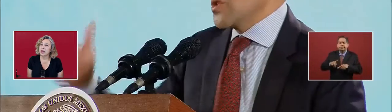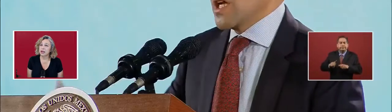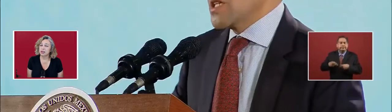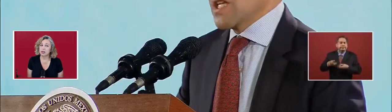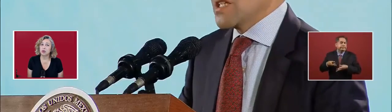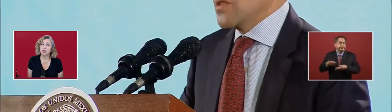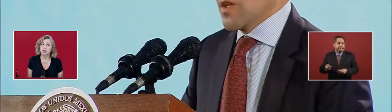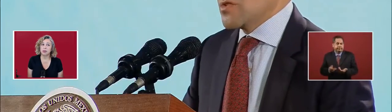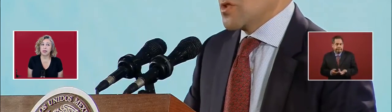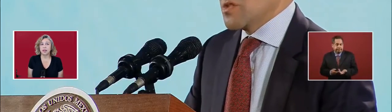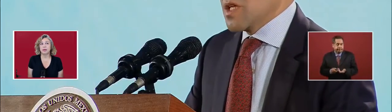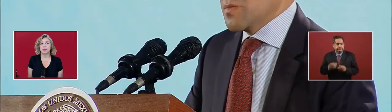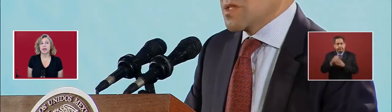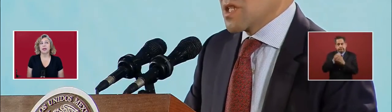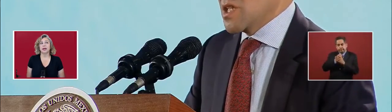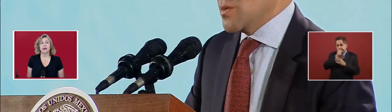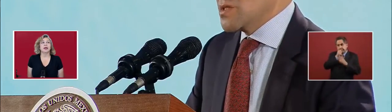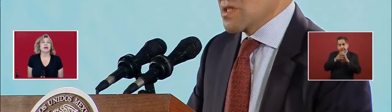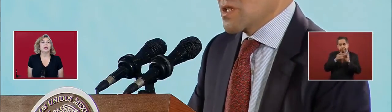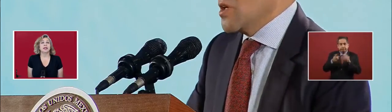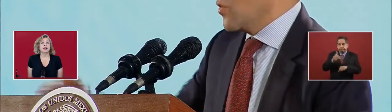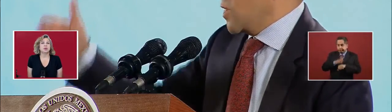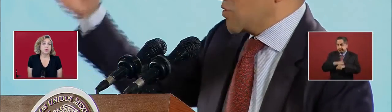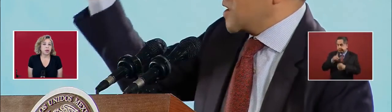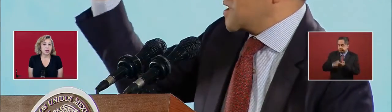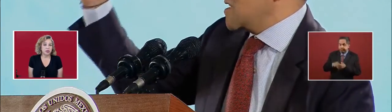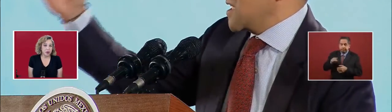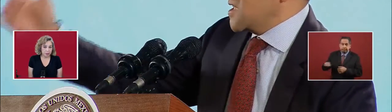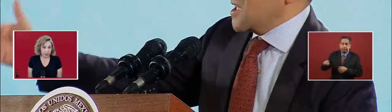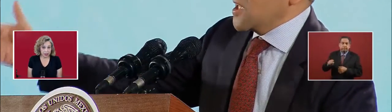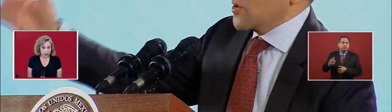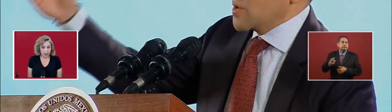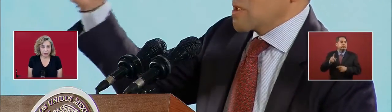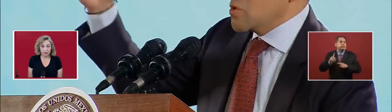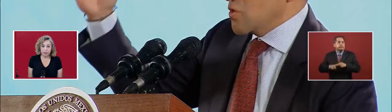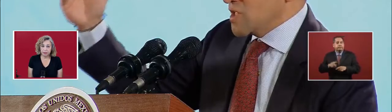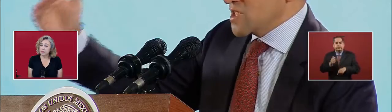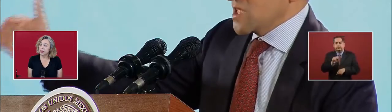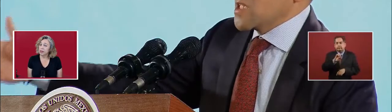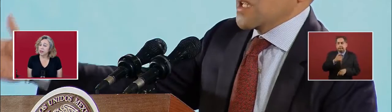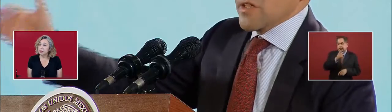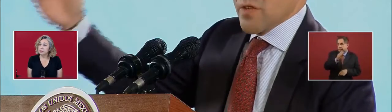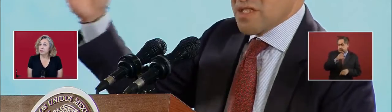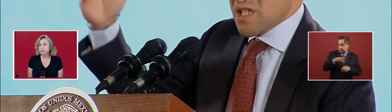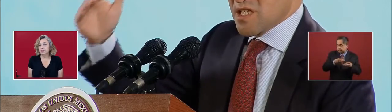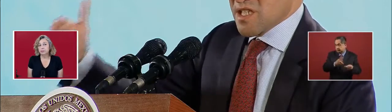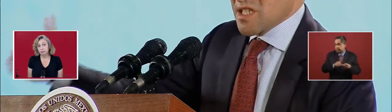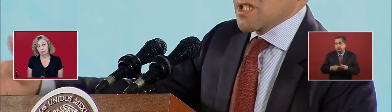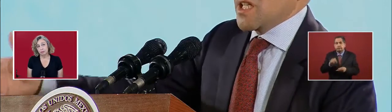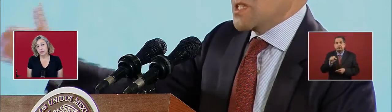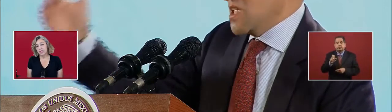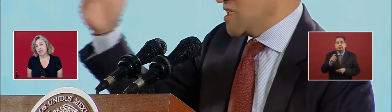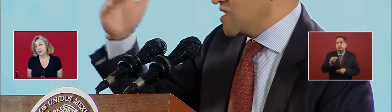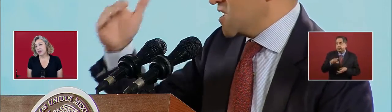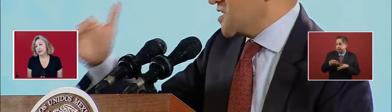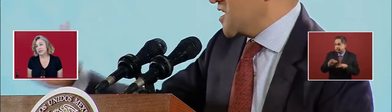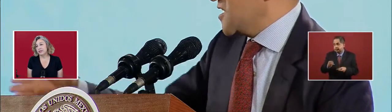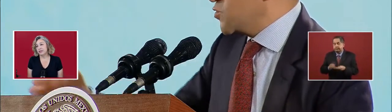And also who's spending the money. And that's where we're going to do administrative. The Secretary of The Secretary